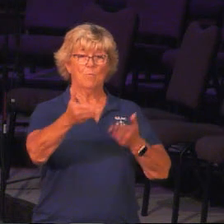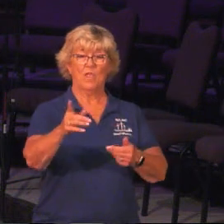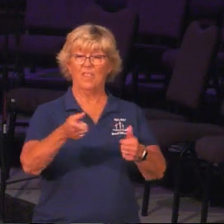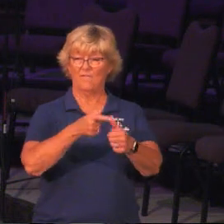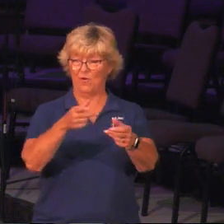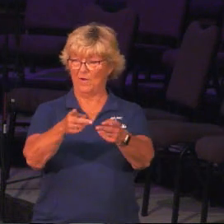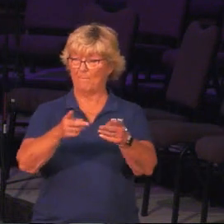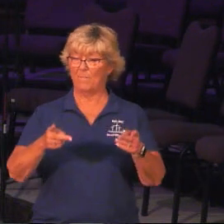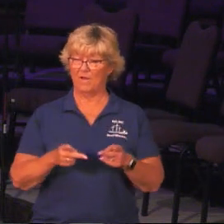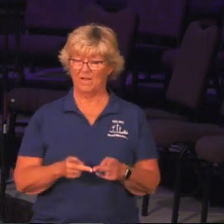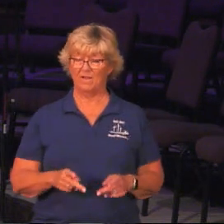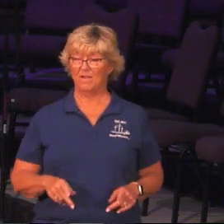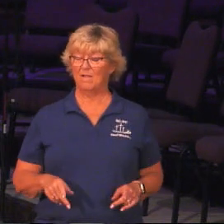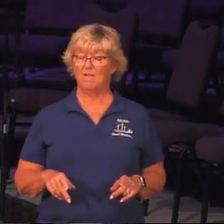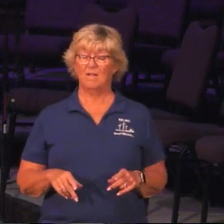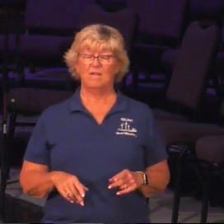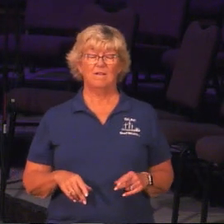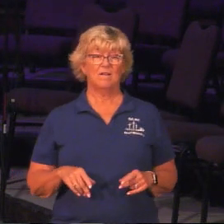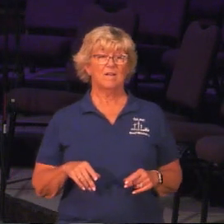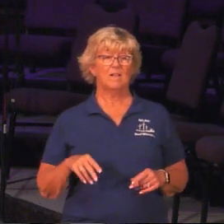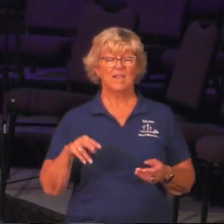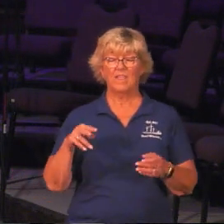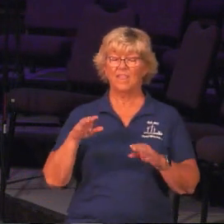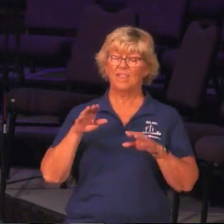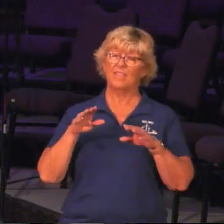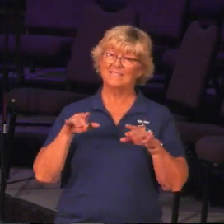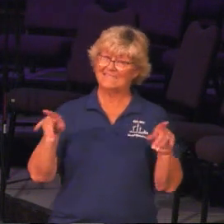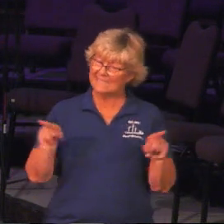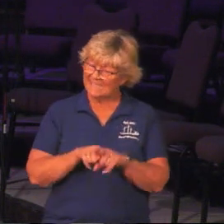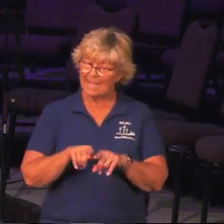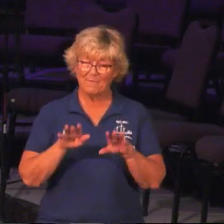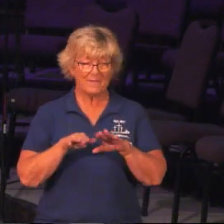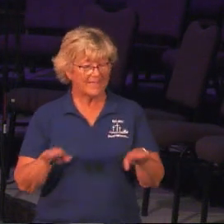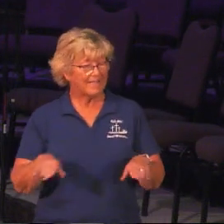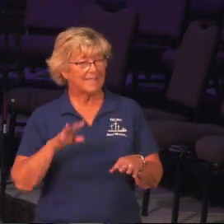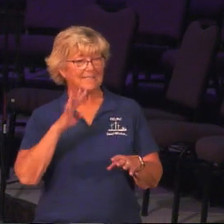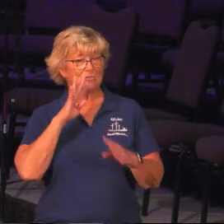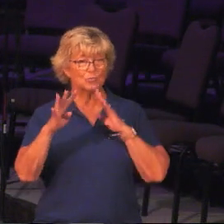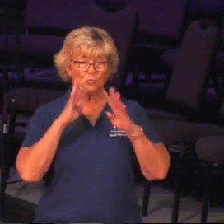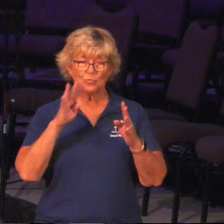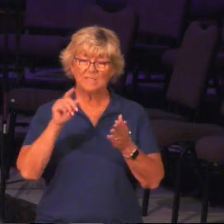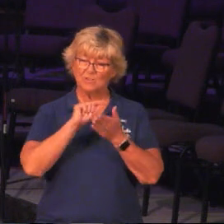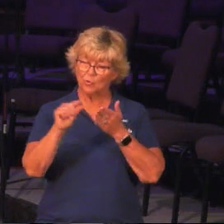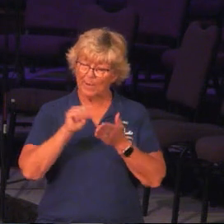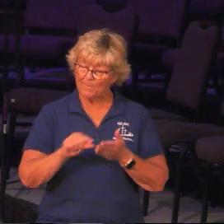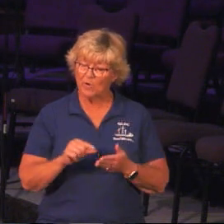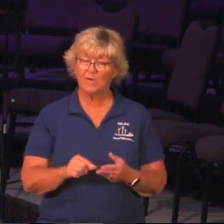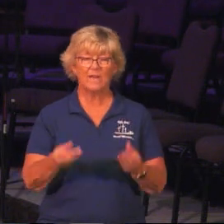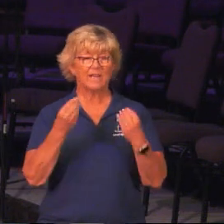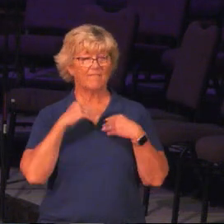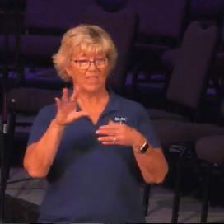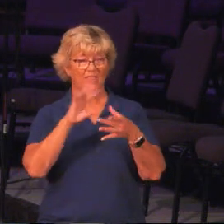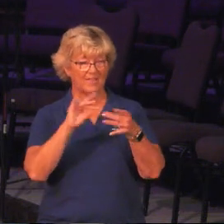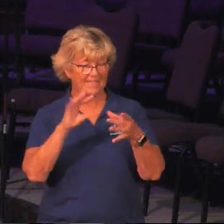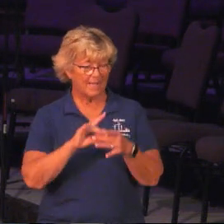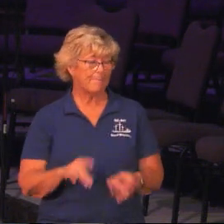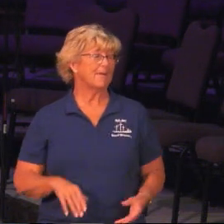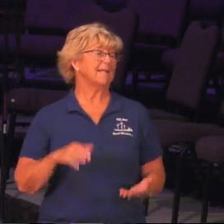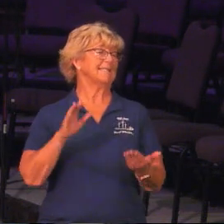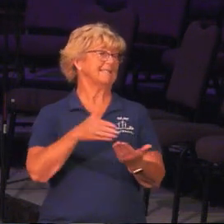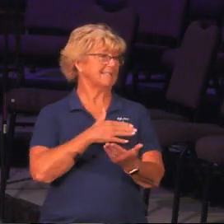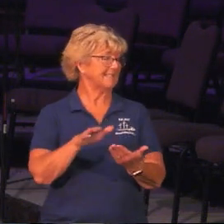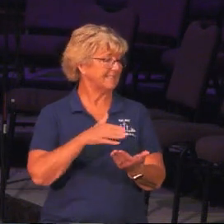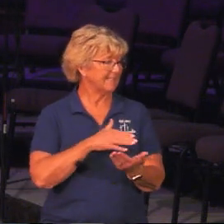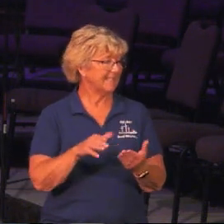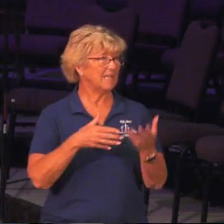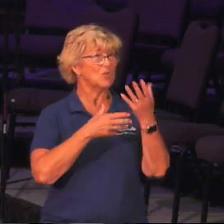exactly like the previous one. You know, the kids stand up. They quote us scriptures. They give us testimonies. They sing songs about loving and